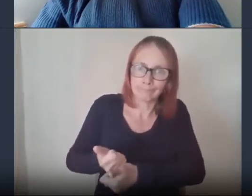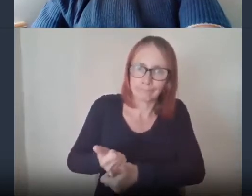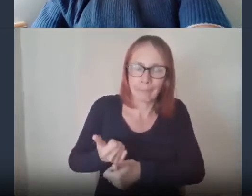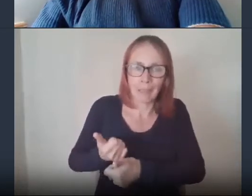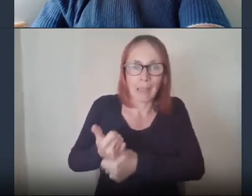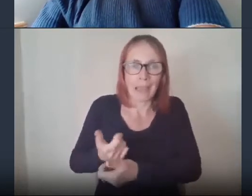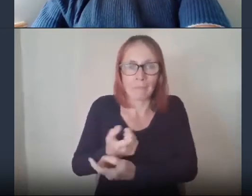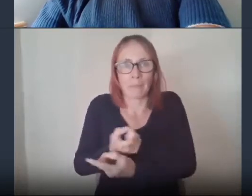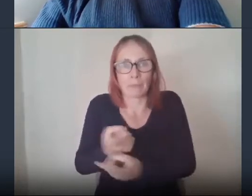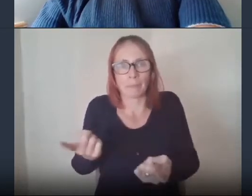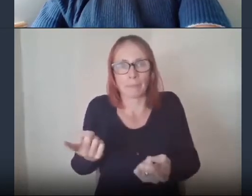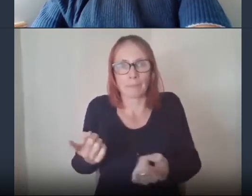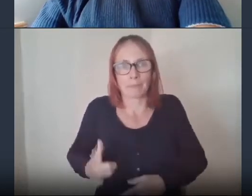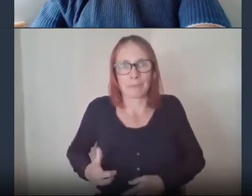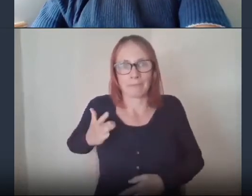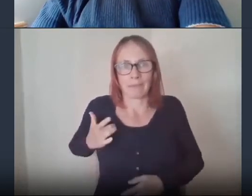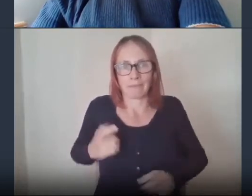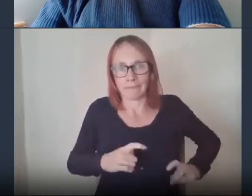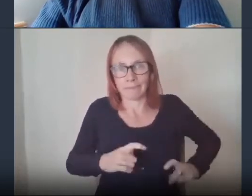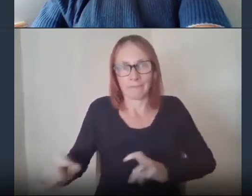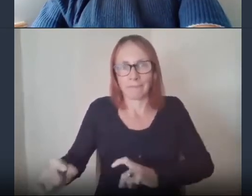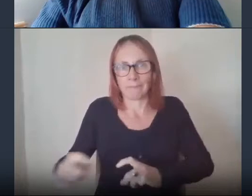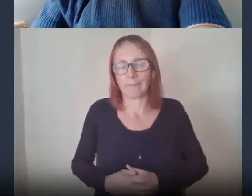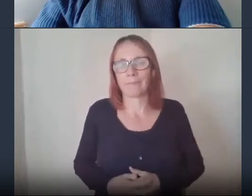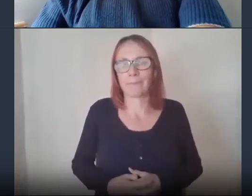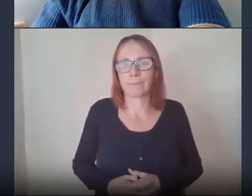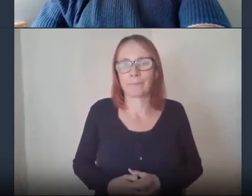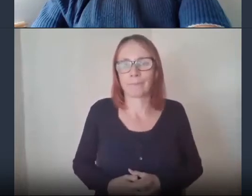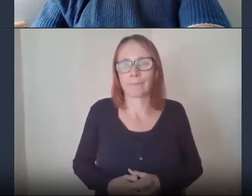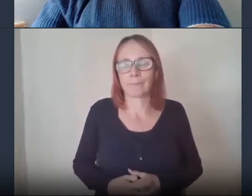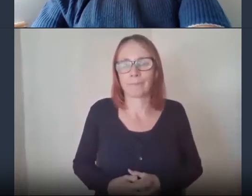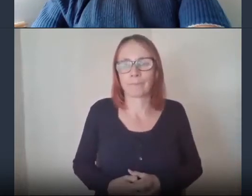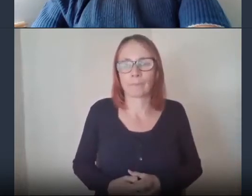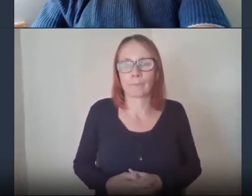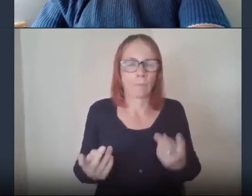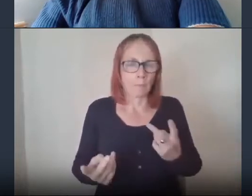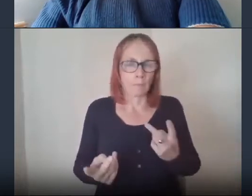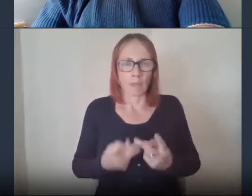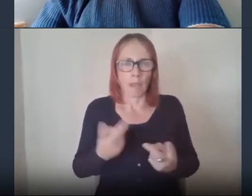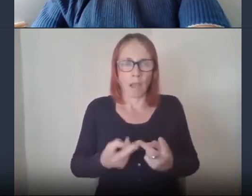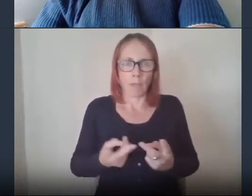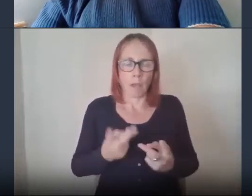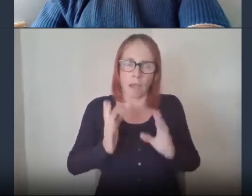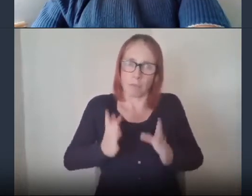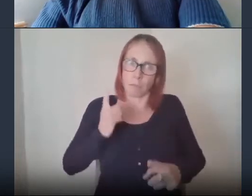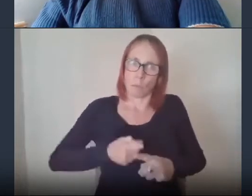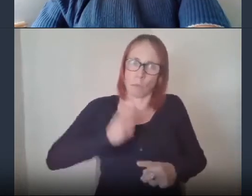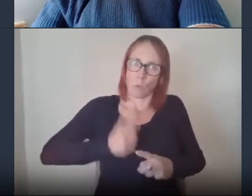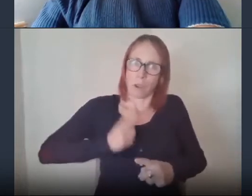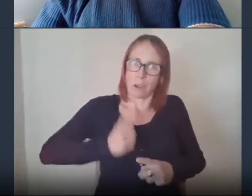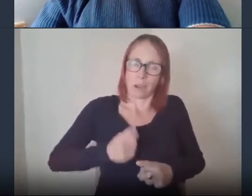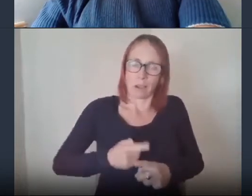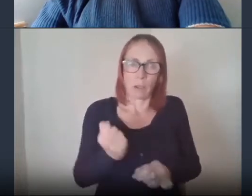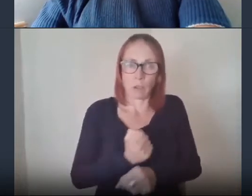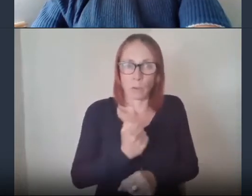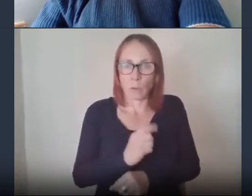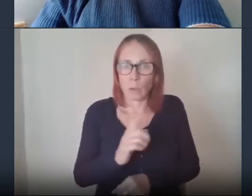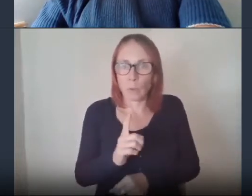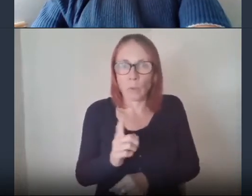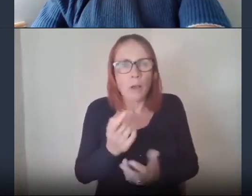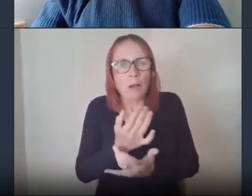the other thing that we did fairly quickly was we recognized that there would be a lot of people that would quickly